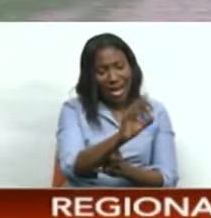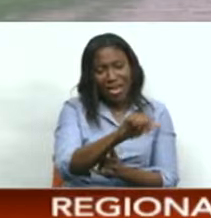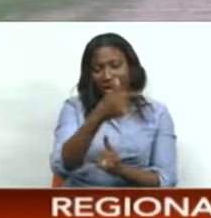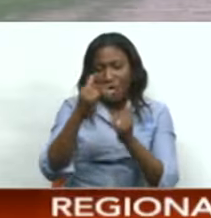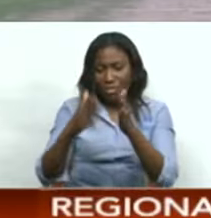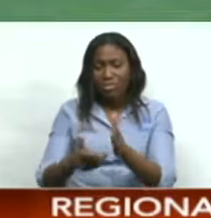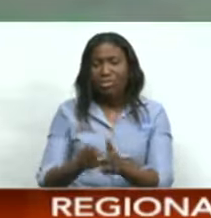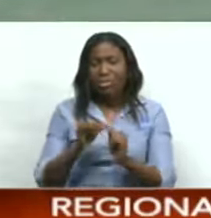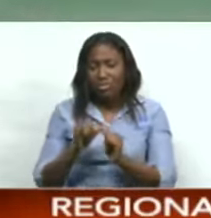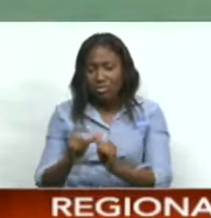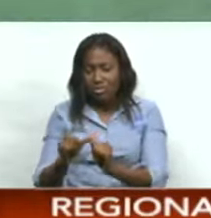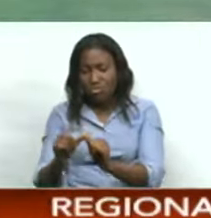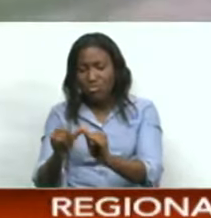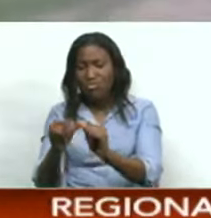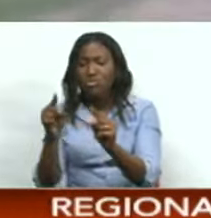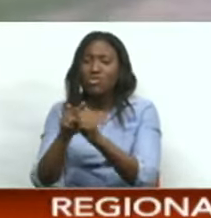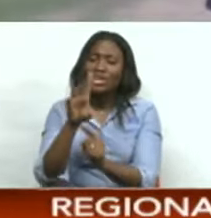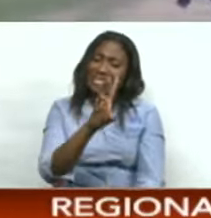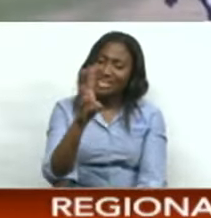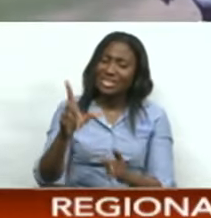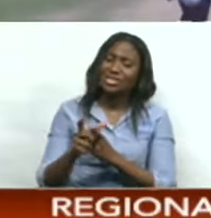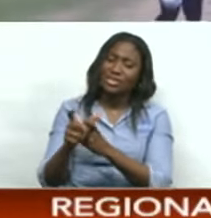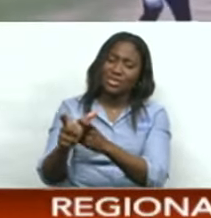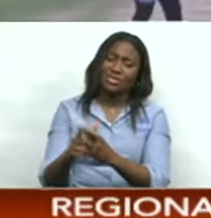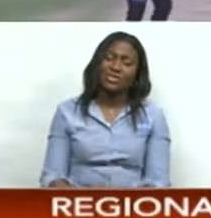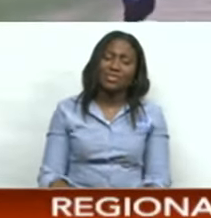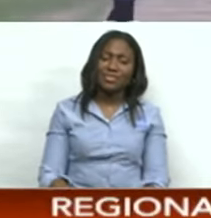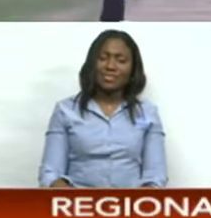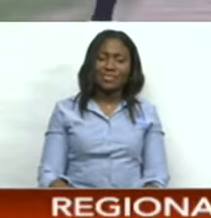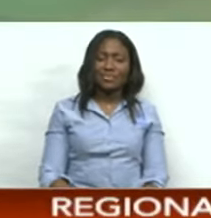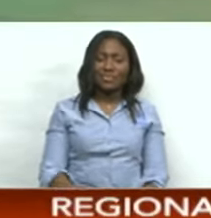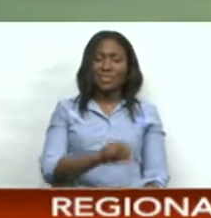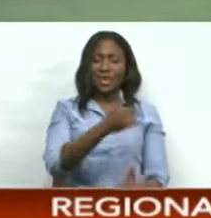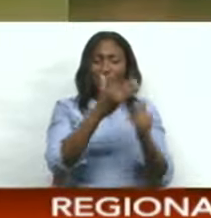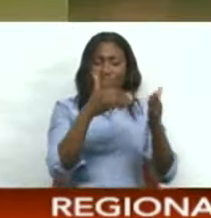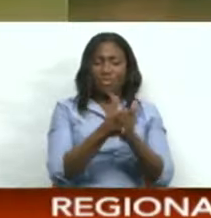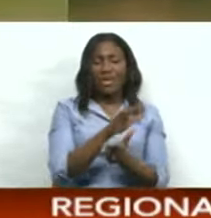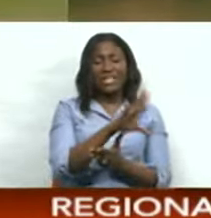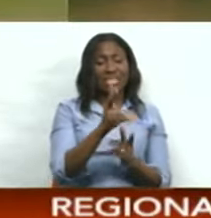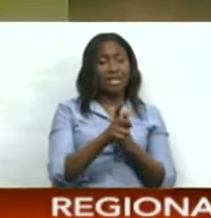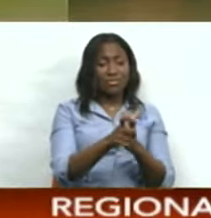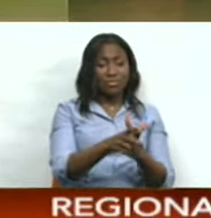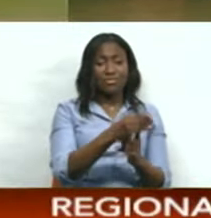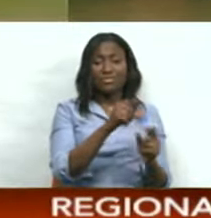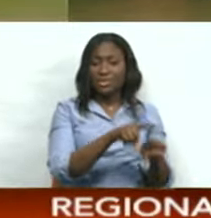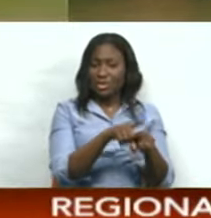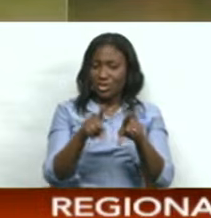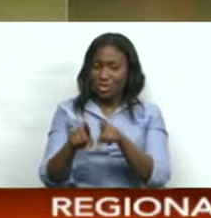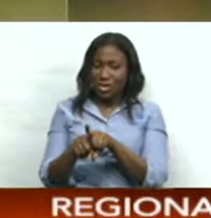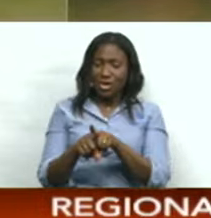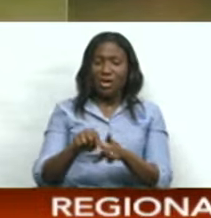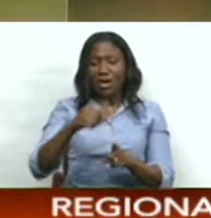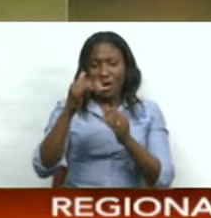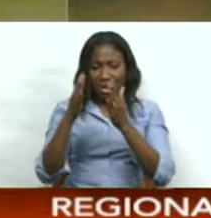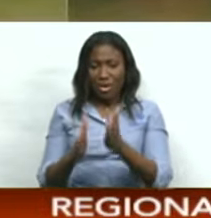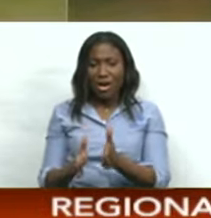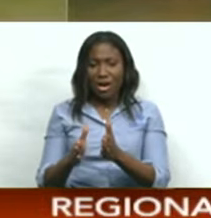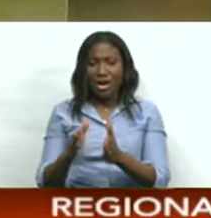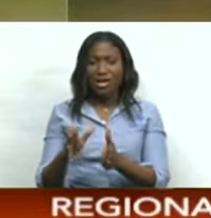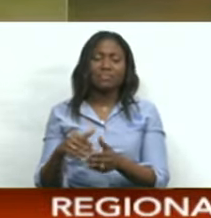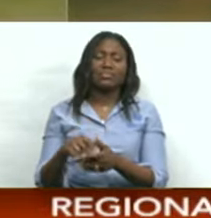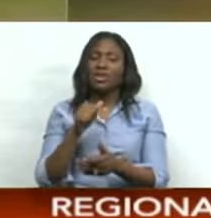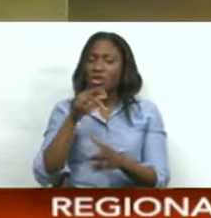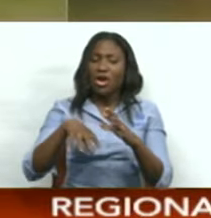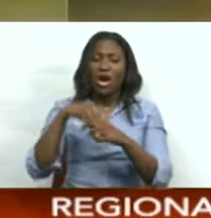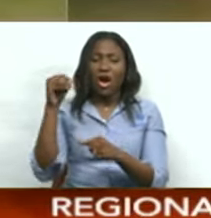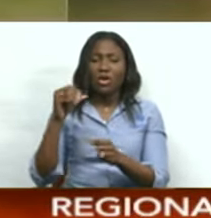rallied along to end up with 66 runs to his credit. Tian Webster made 57, also a Red Force member, and another, Amir Jangu, is not